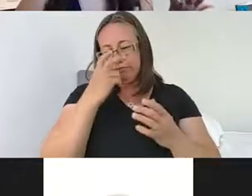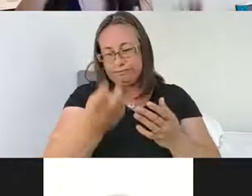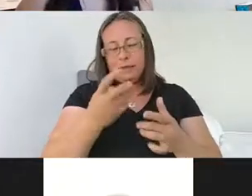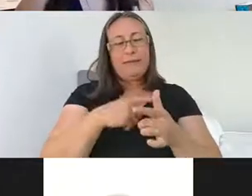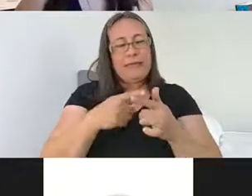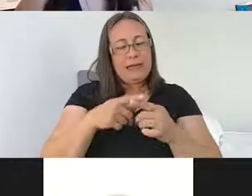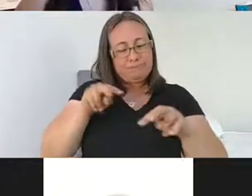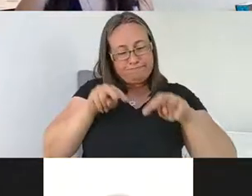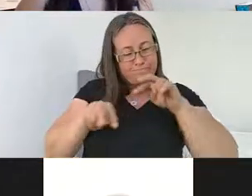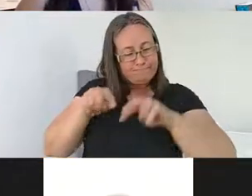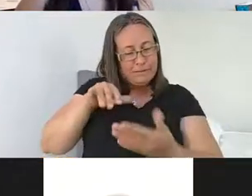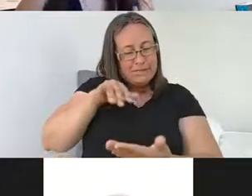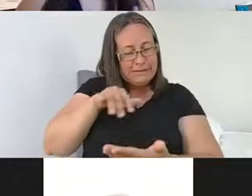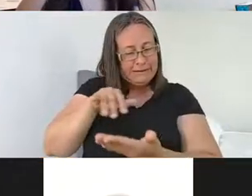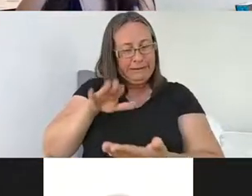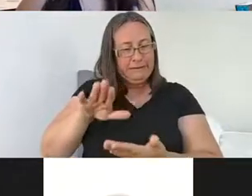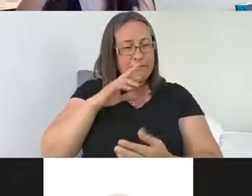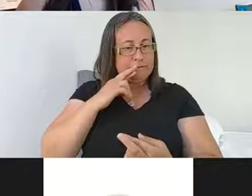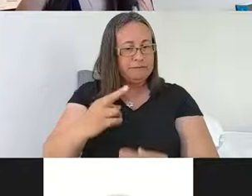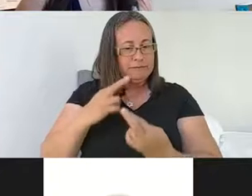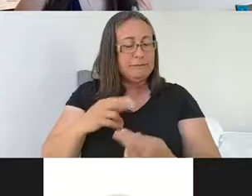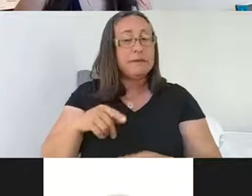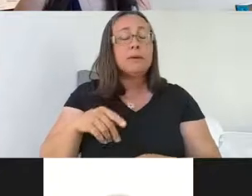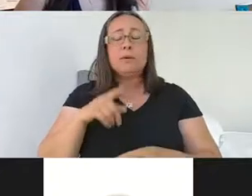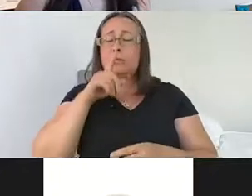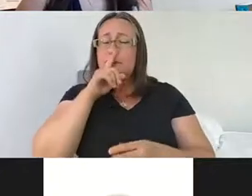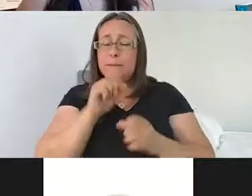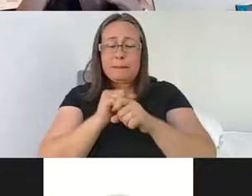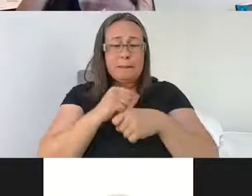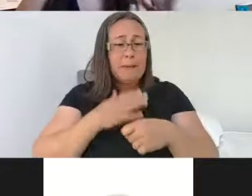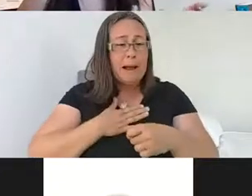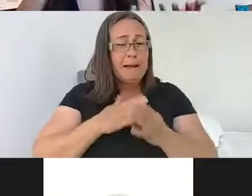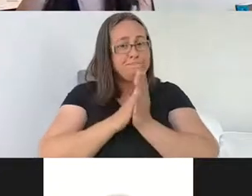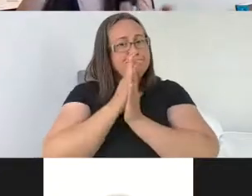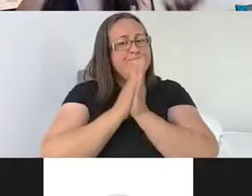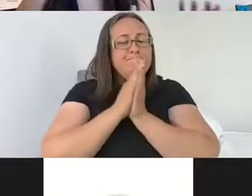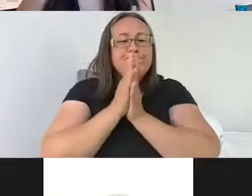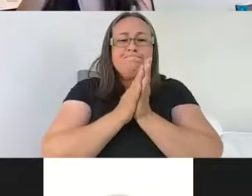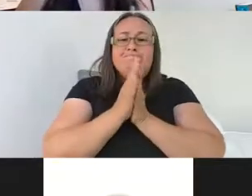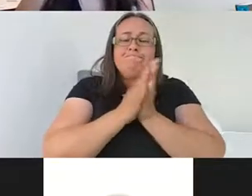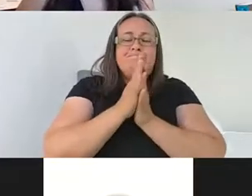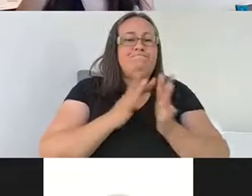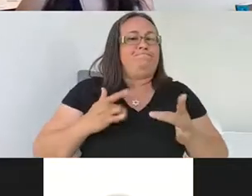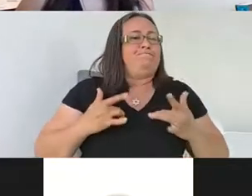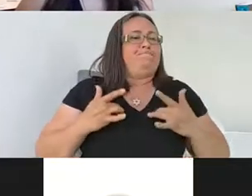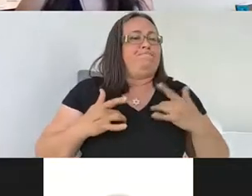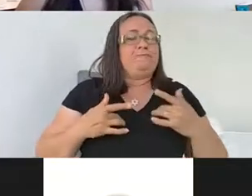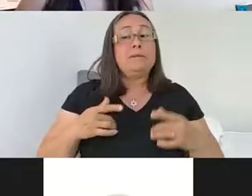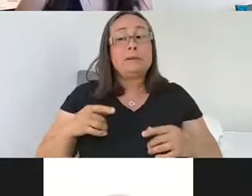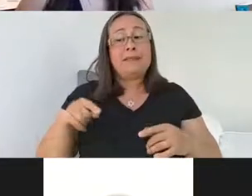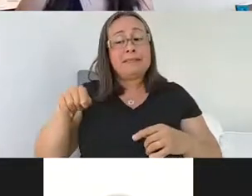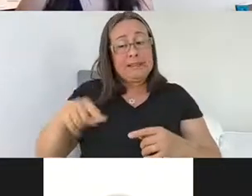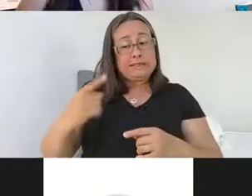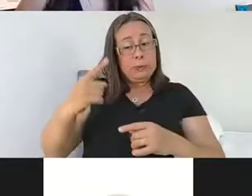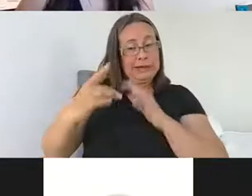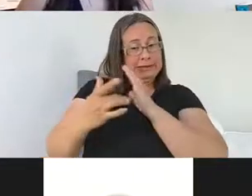really kind of ignited my passion for electrophysiology. I got exposure to other techniques, but this one was really